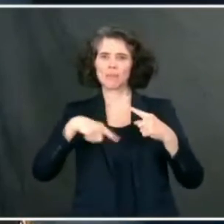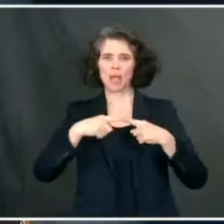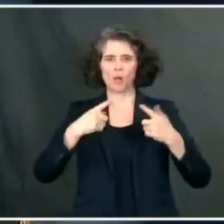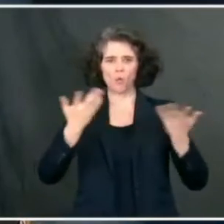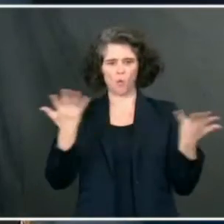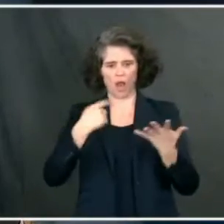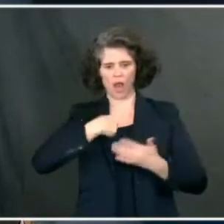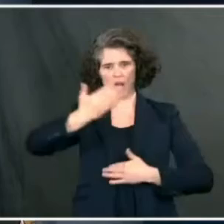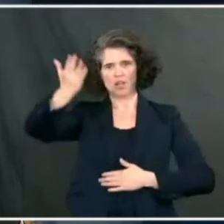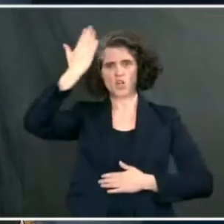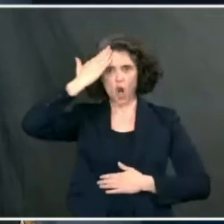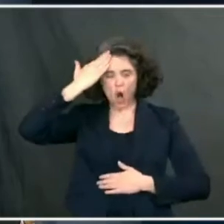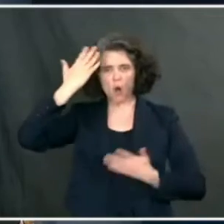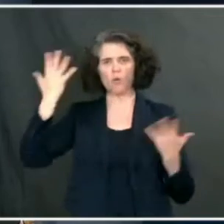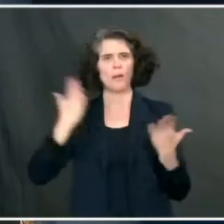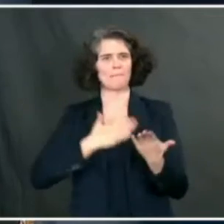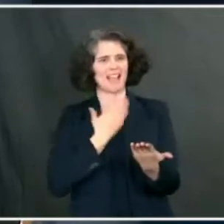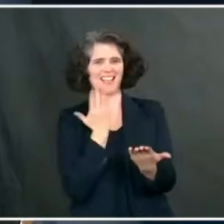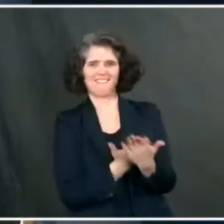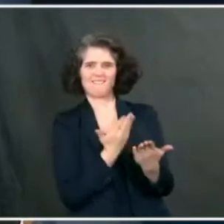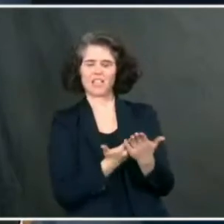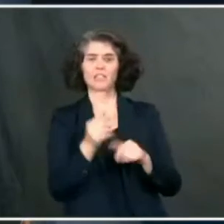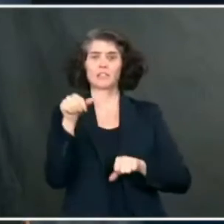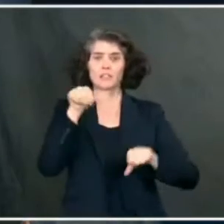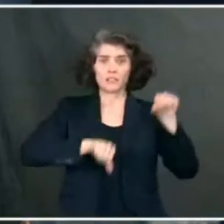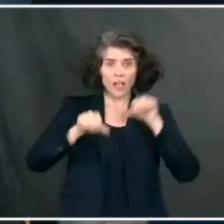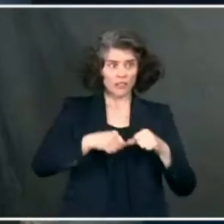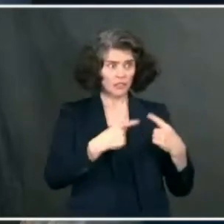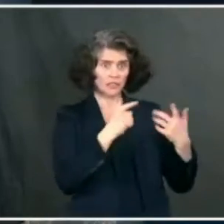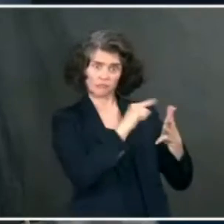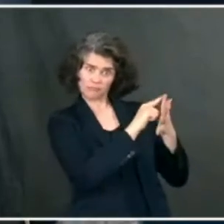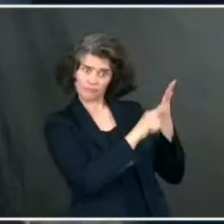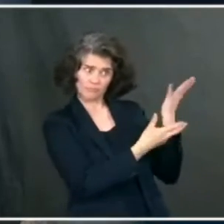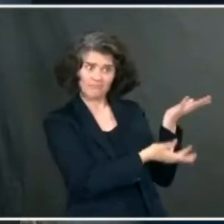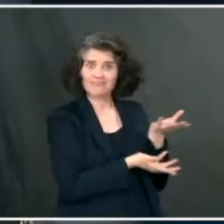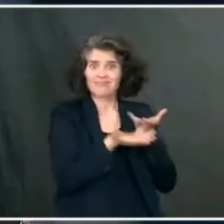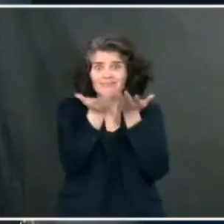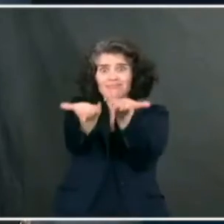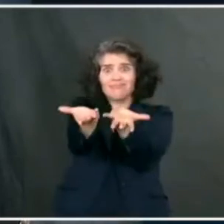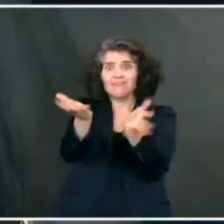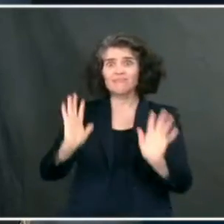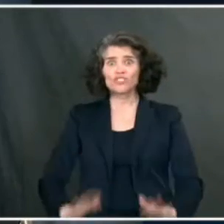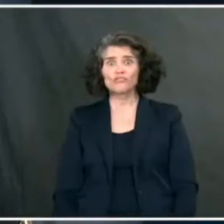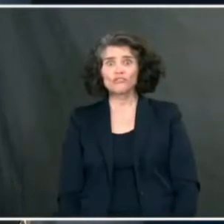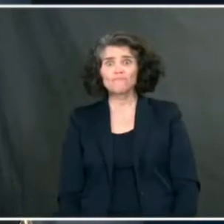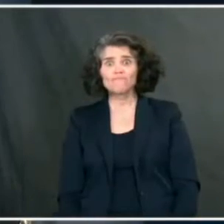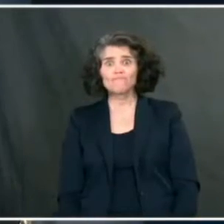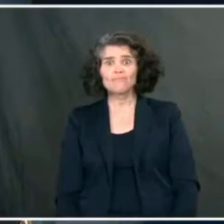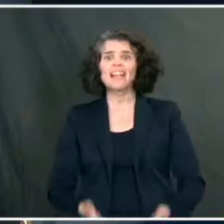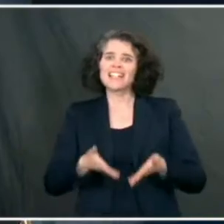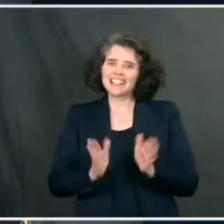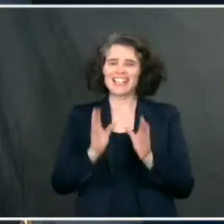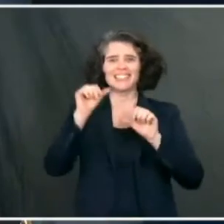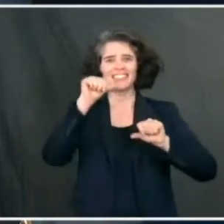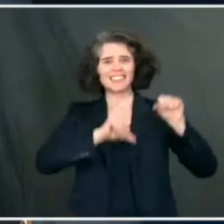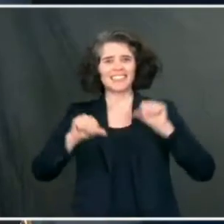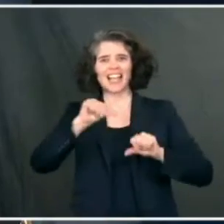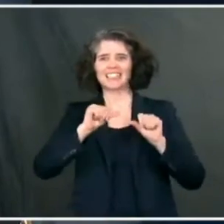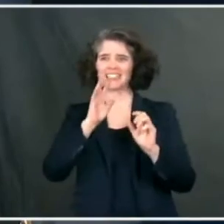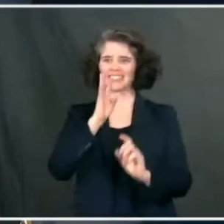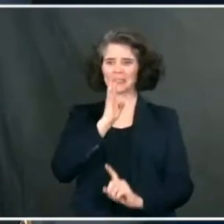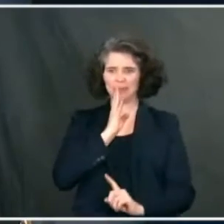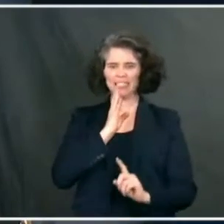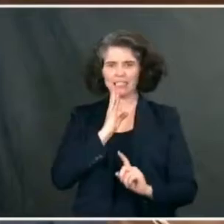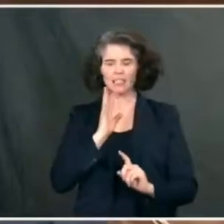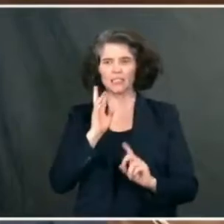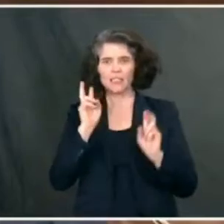know, what the evidence, what the science is, and know that's it, let the science speak, it is somewhat of a liberating feeling. I mean, you